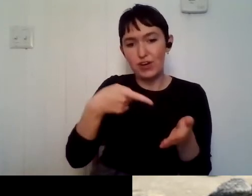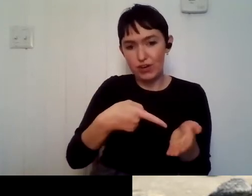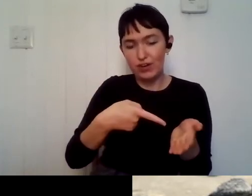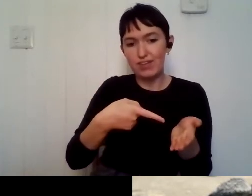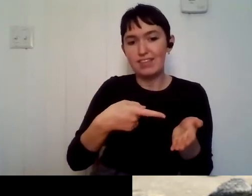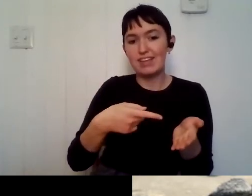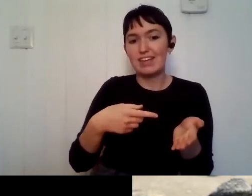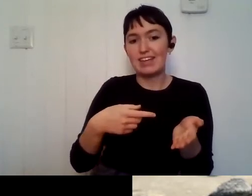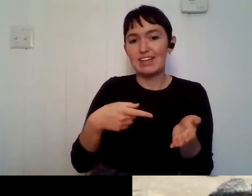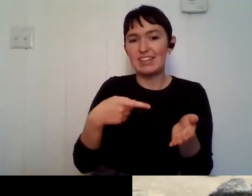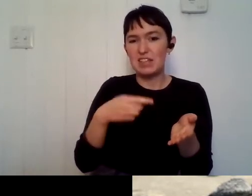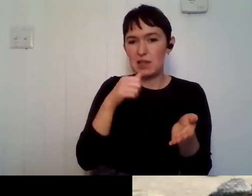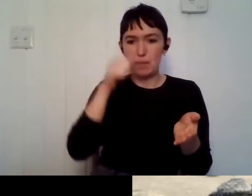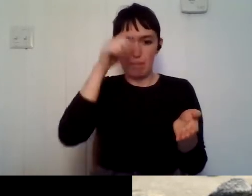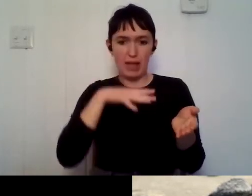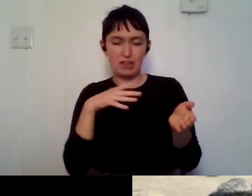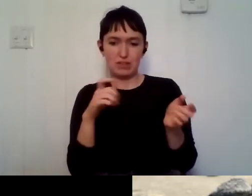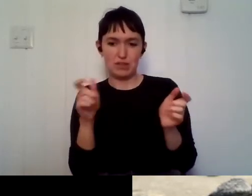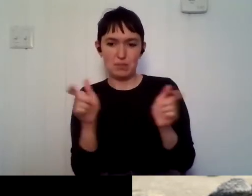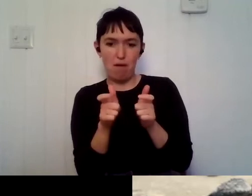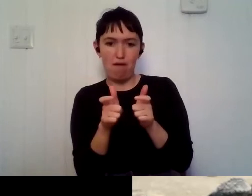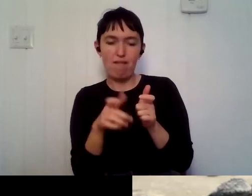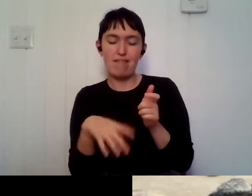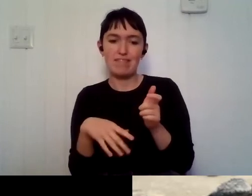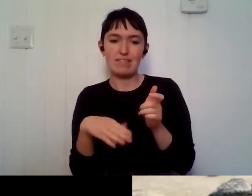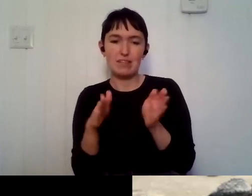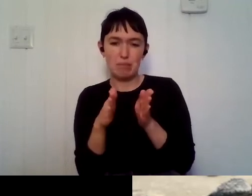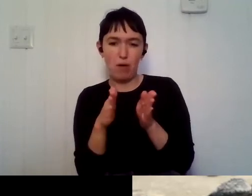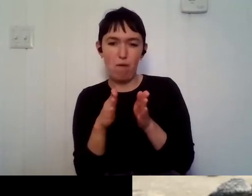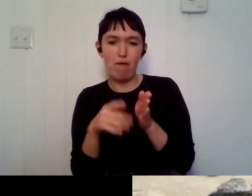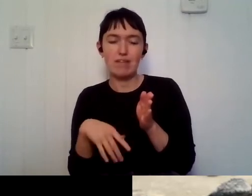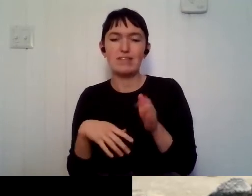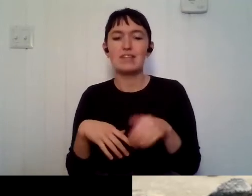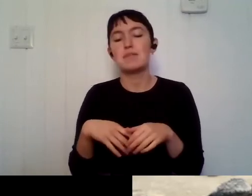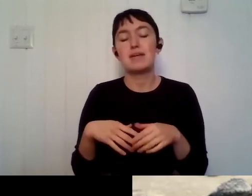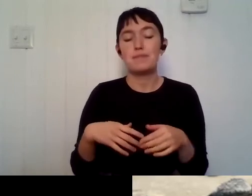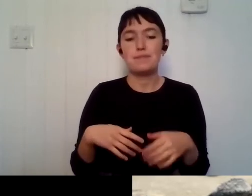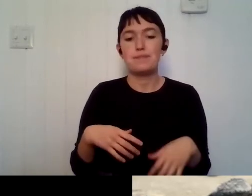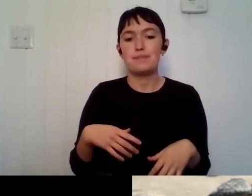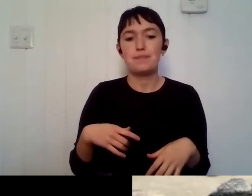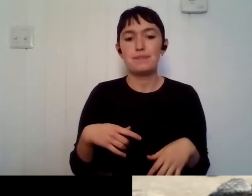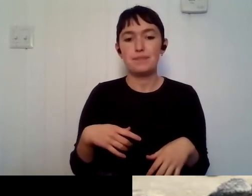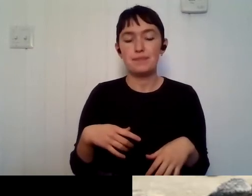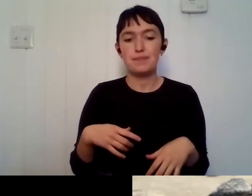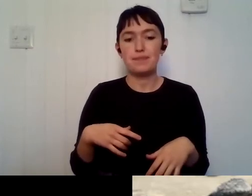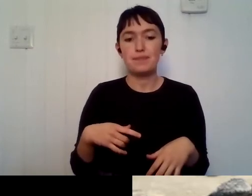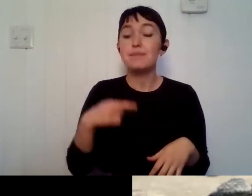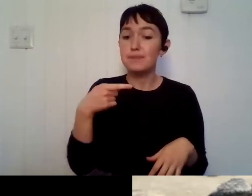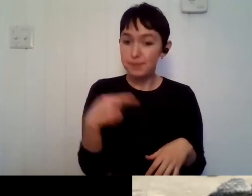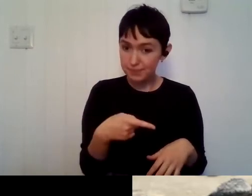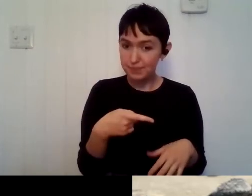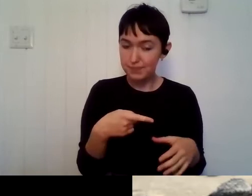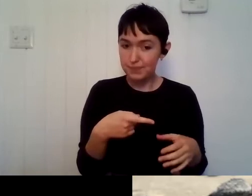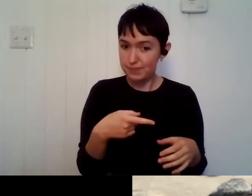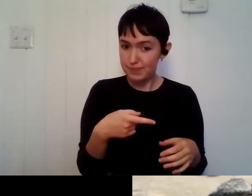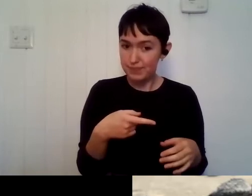the males are, are very small, uh, and like just kind of stick on the females underside. Um, anyway, caught her, uh,